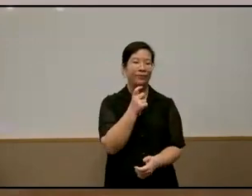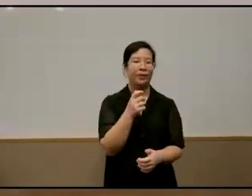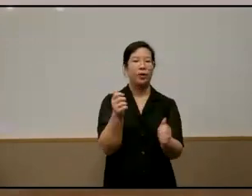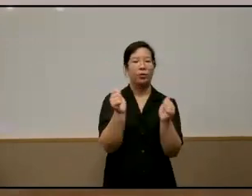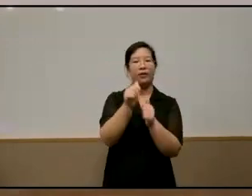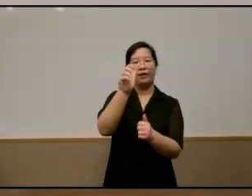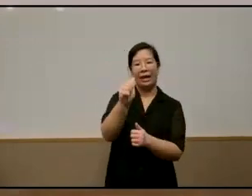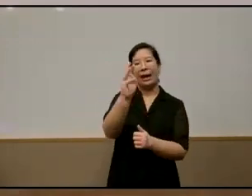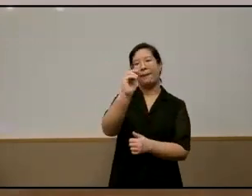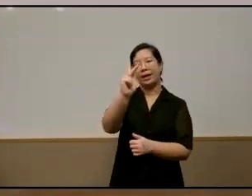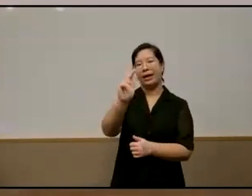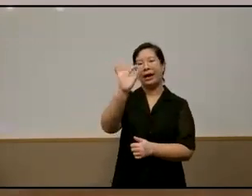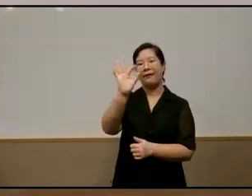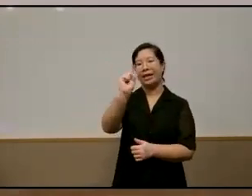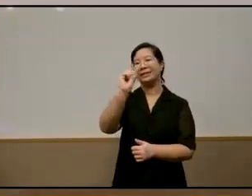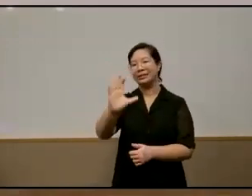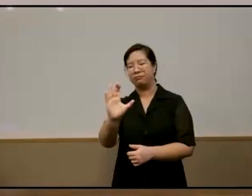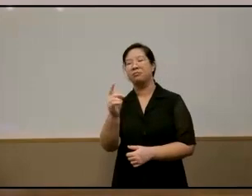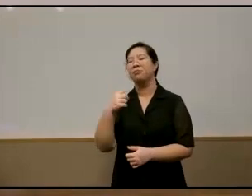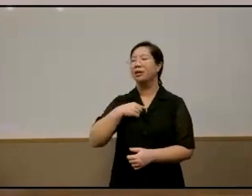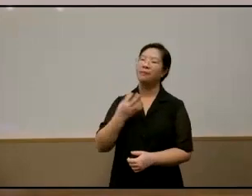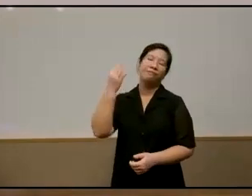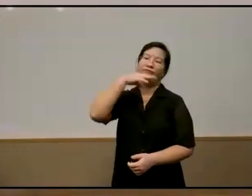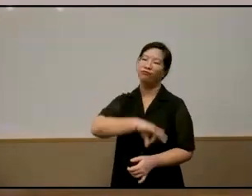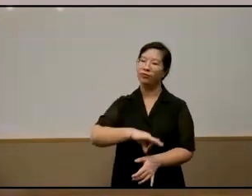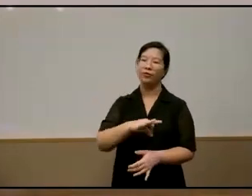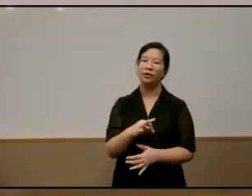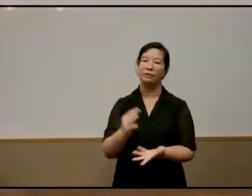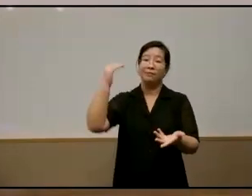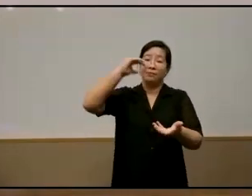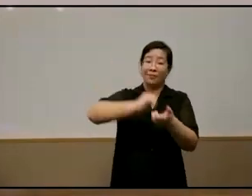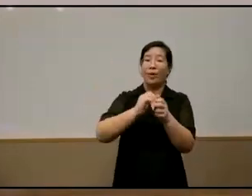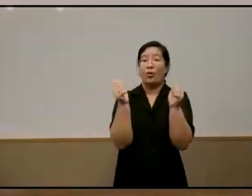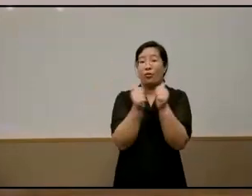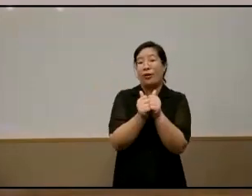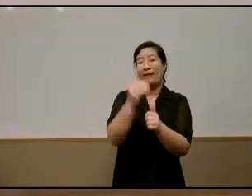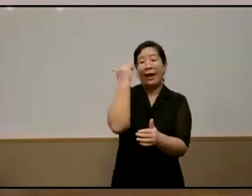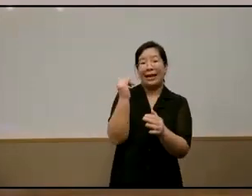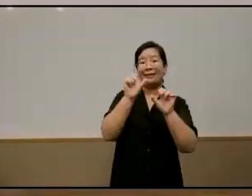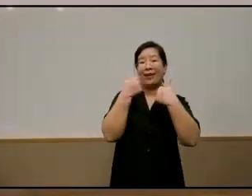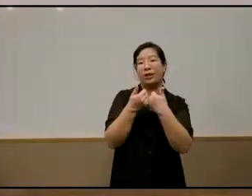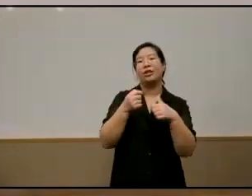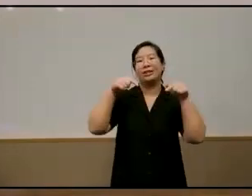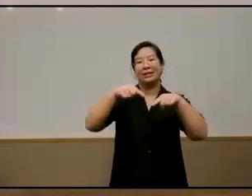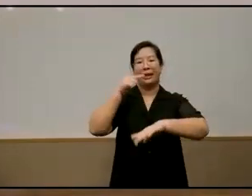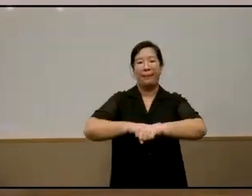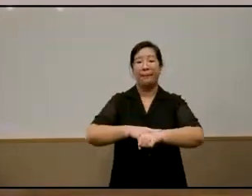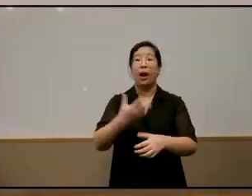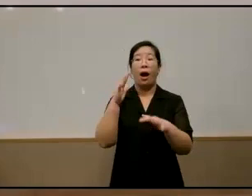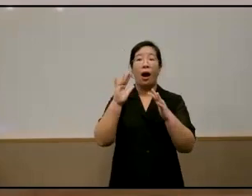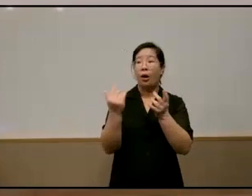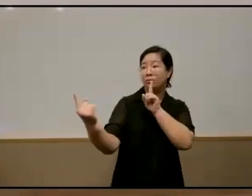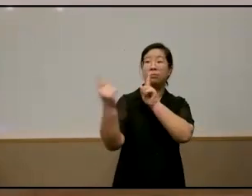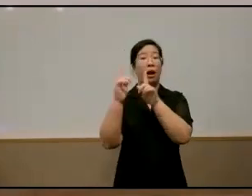amk fsc and i'm very privileged to be partnering with the head foundation this time we got to know about the head foundation